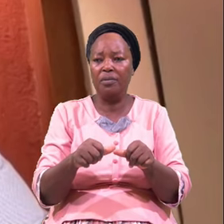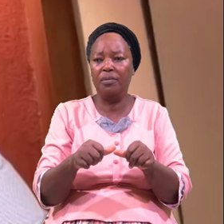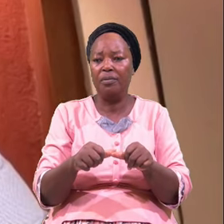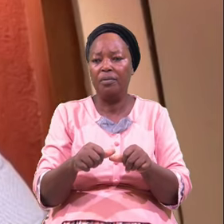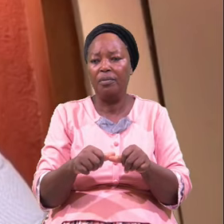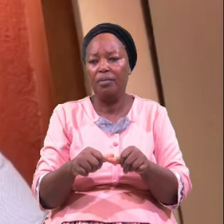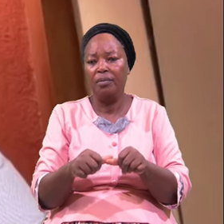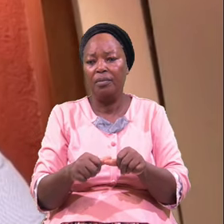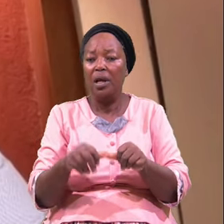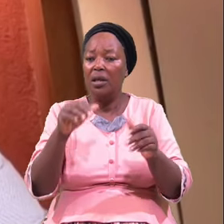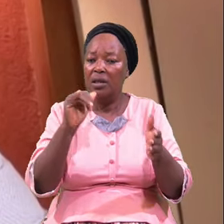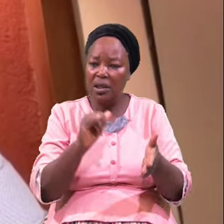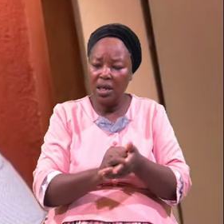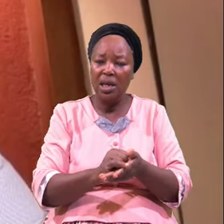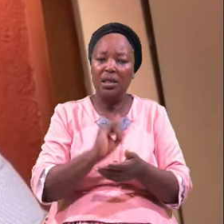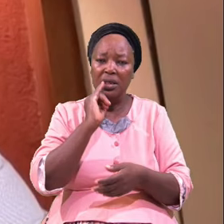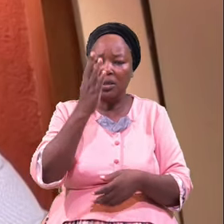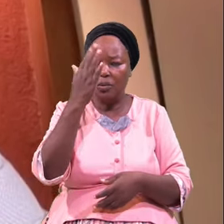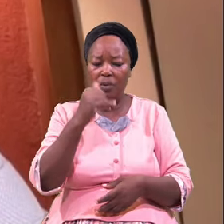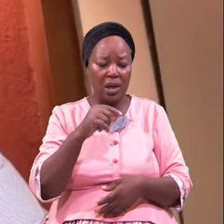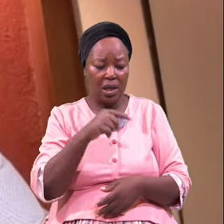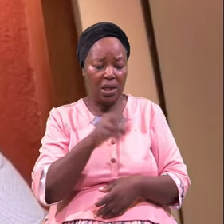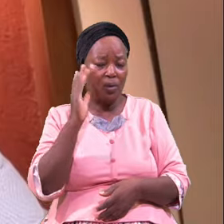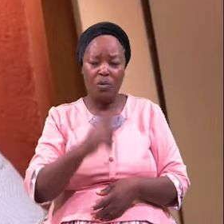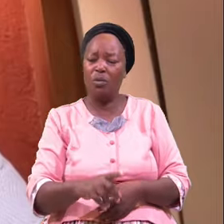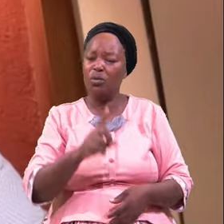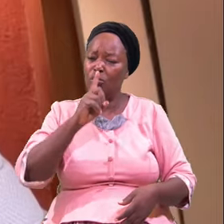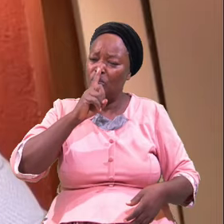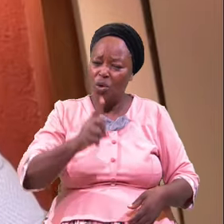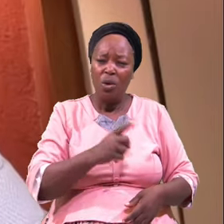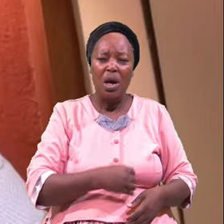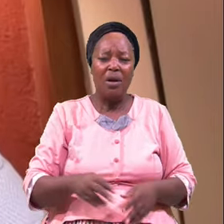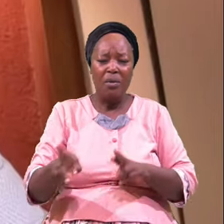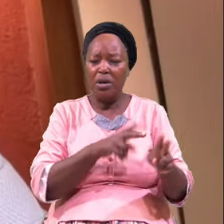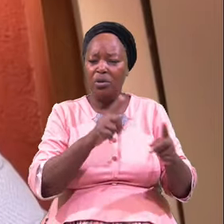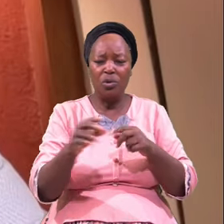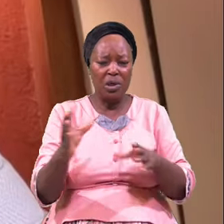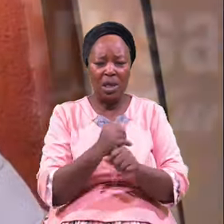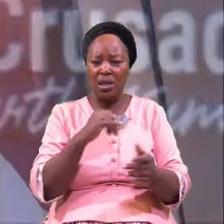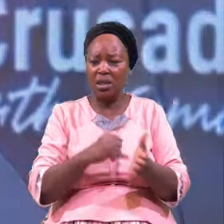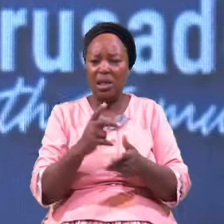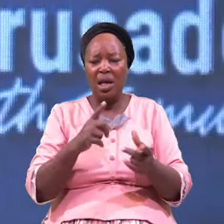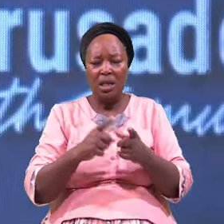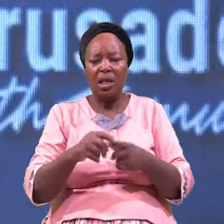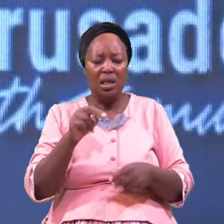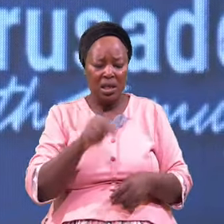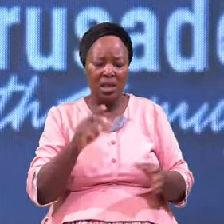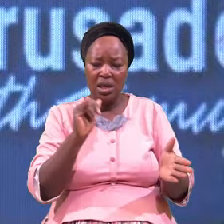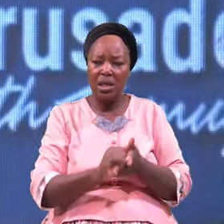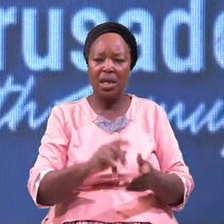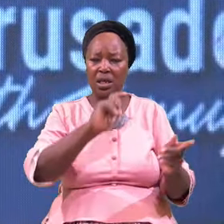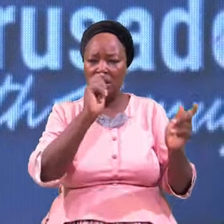That's Why He Was The Spirit He Needed Transformation Through